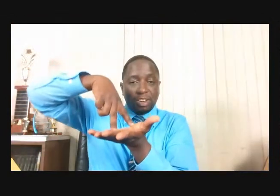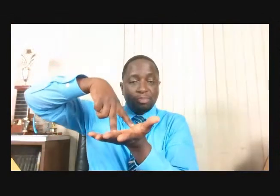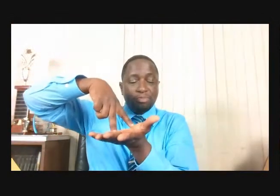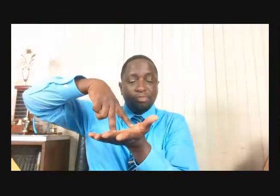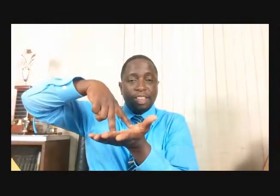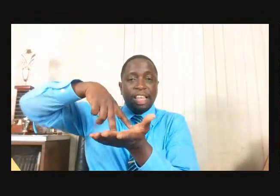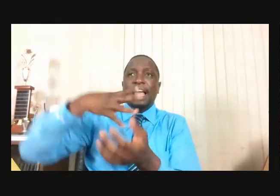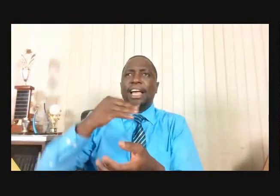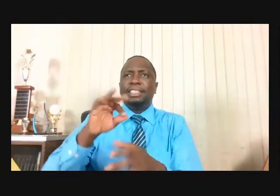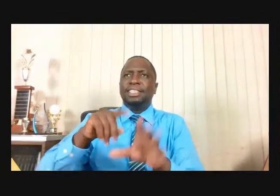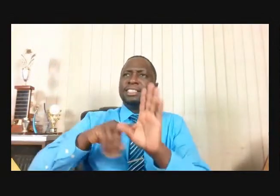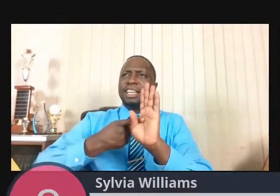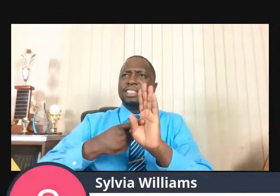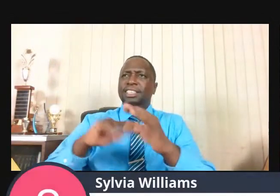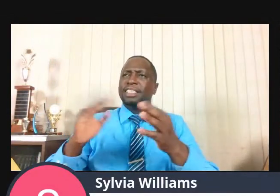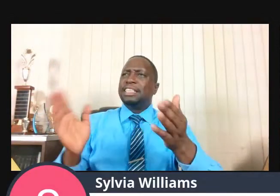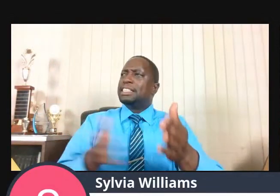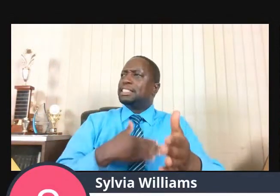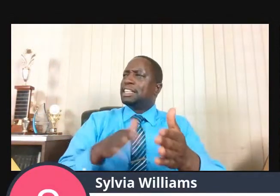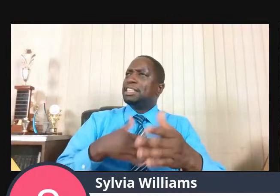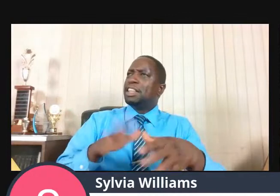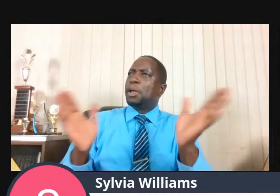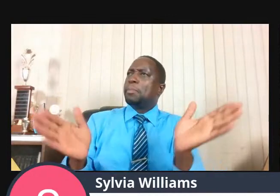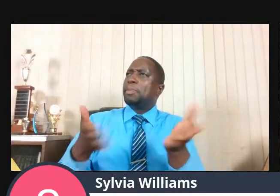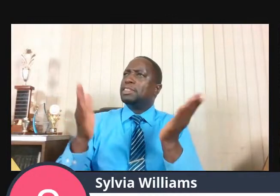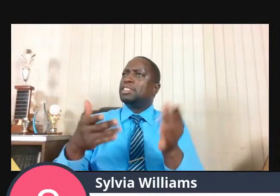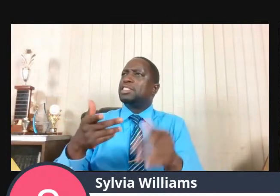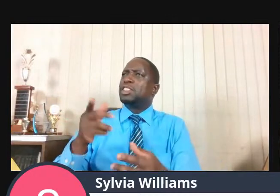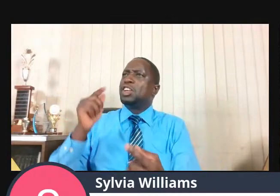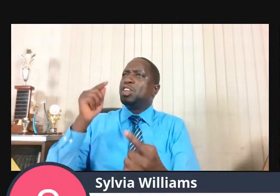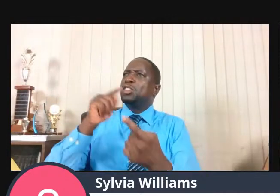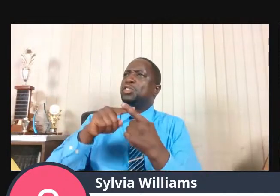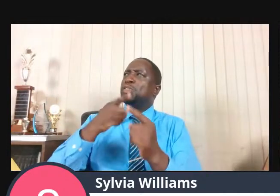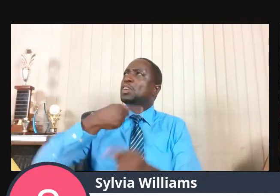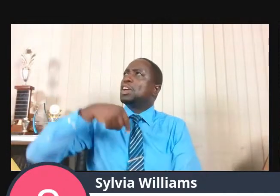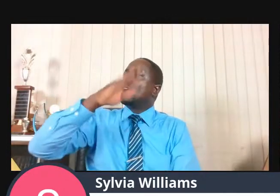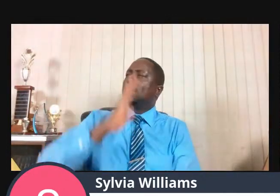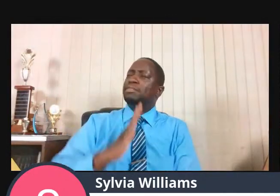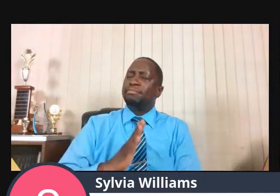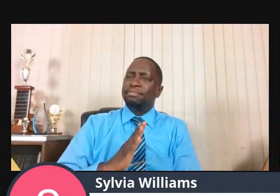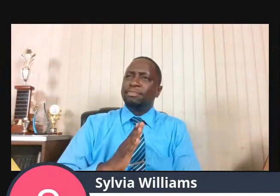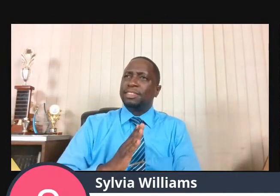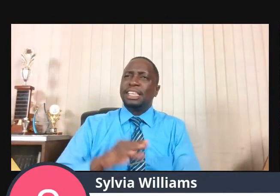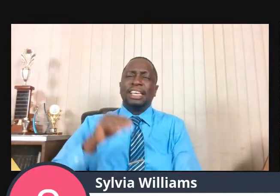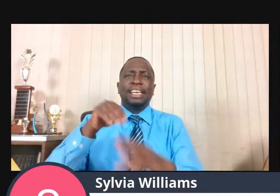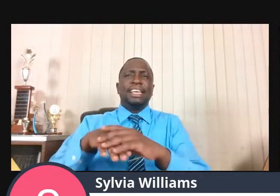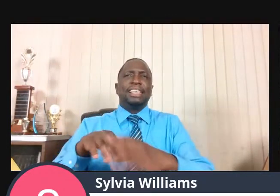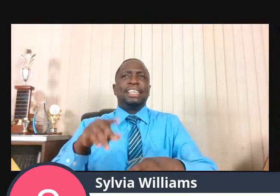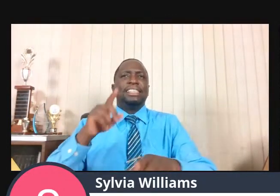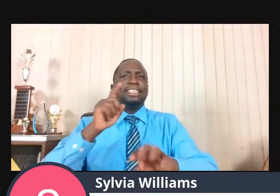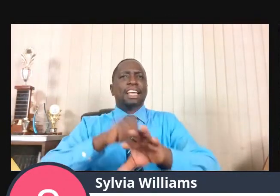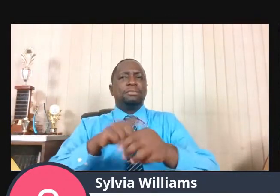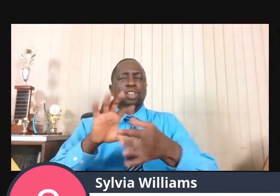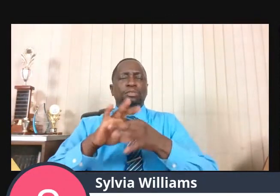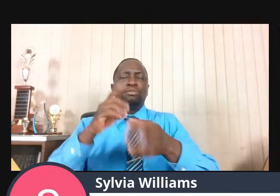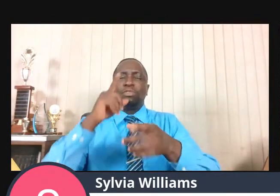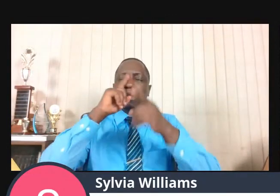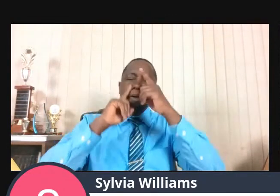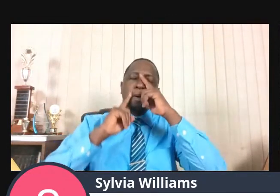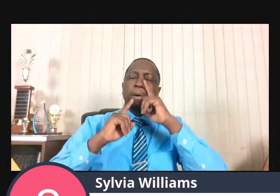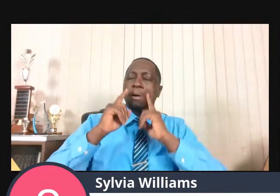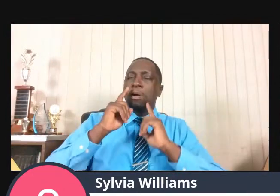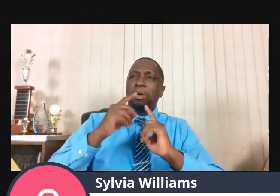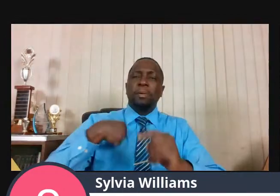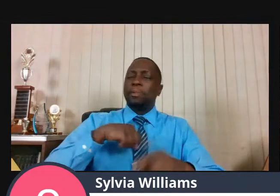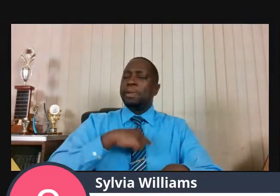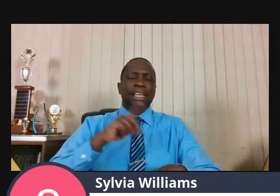the praises to God. You see, in times of sorrow, we can still say,